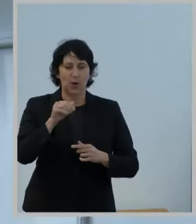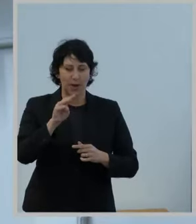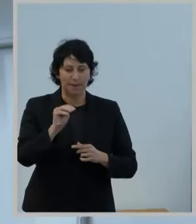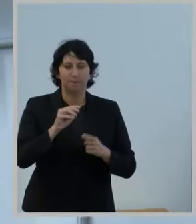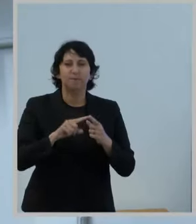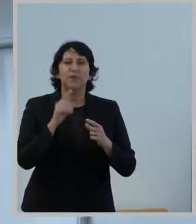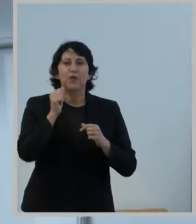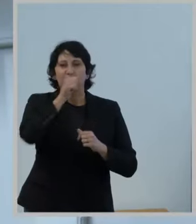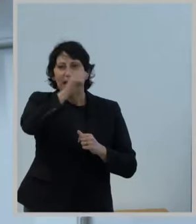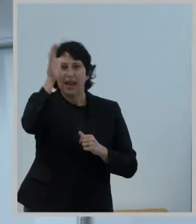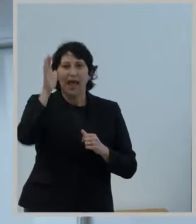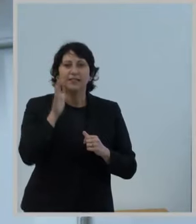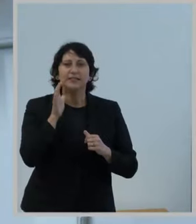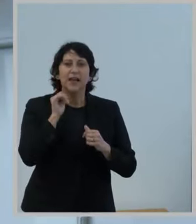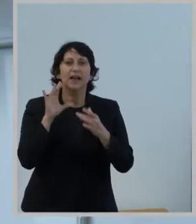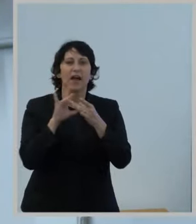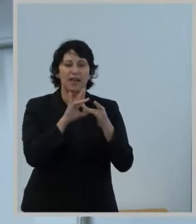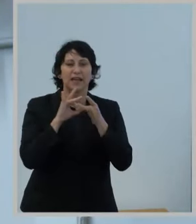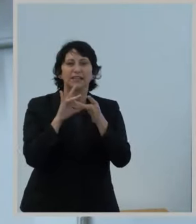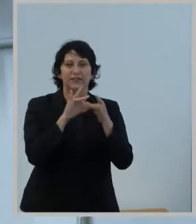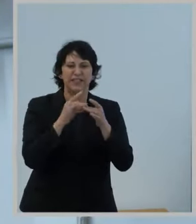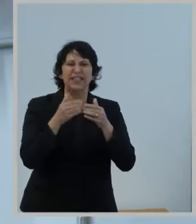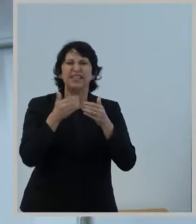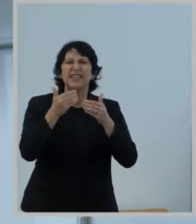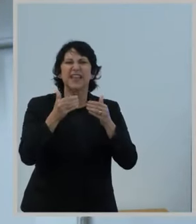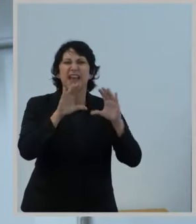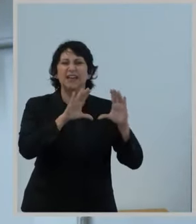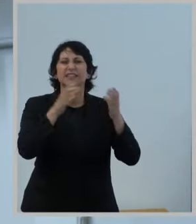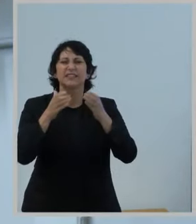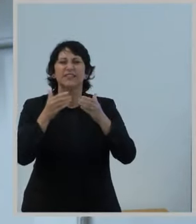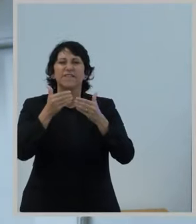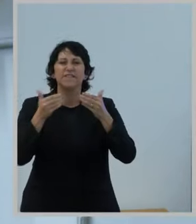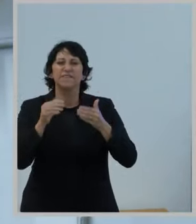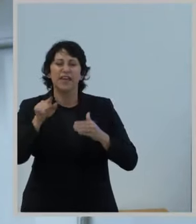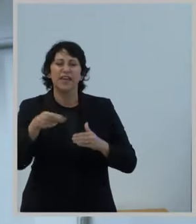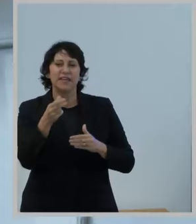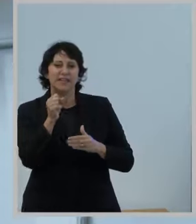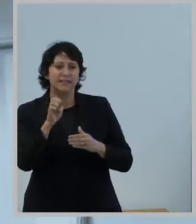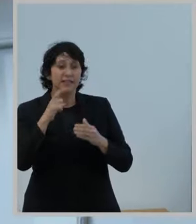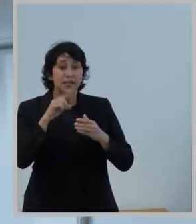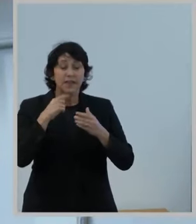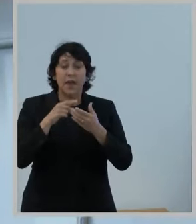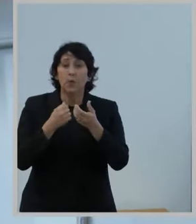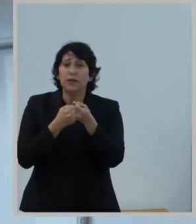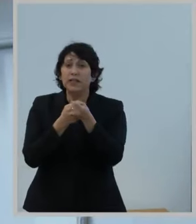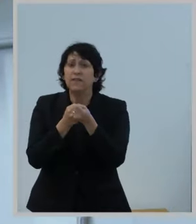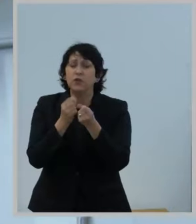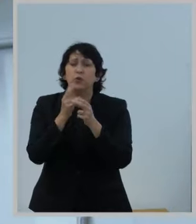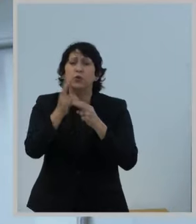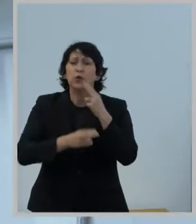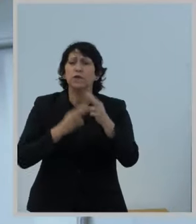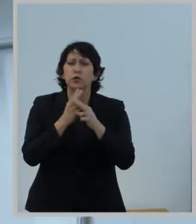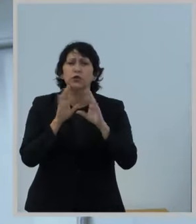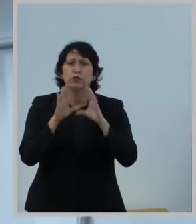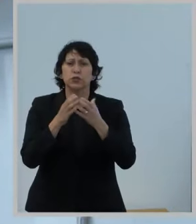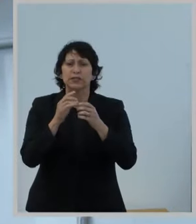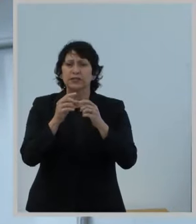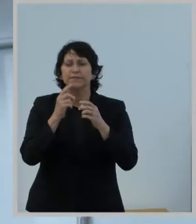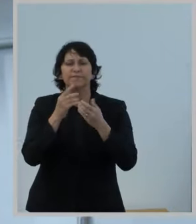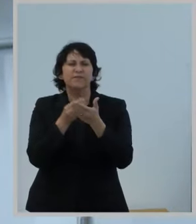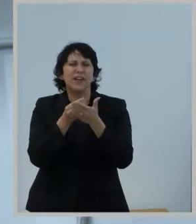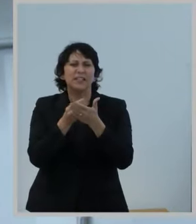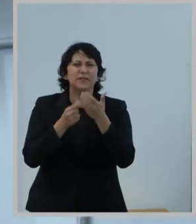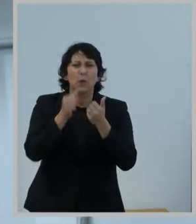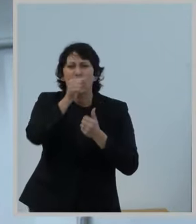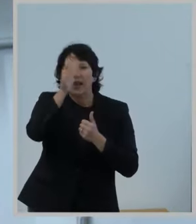phase of high-cost support that continues the Commission's commitment to providing universal service fund support in Alaska for both